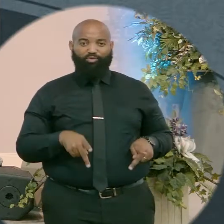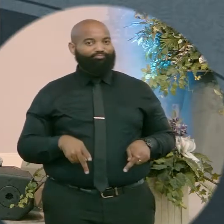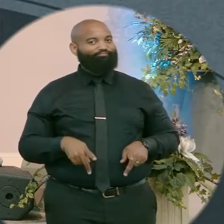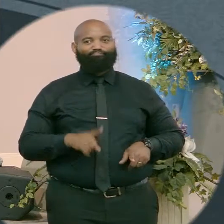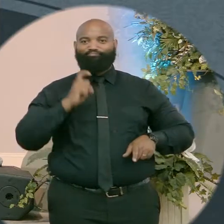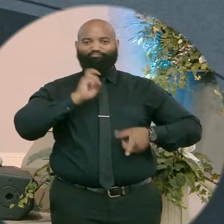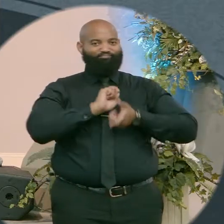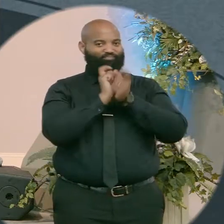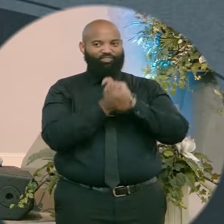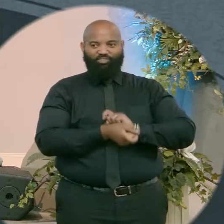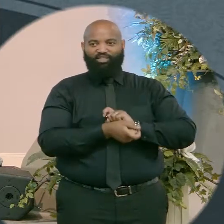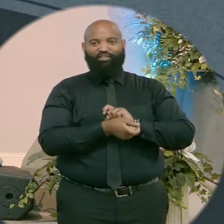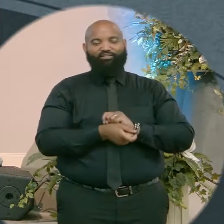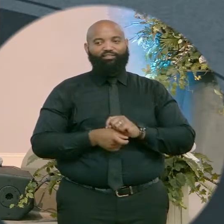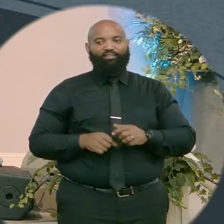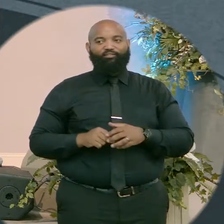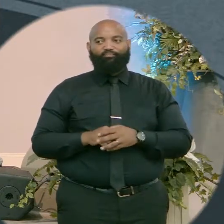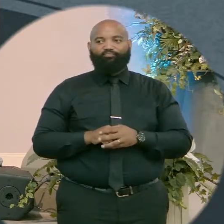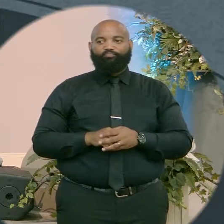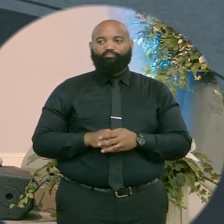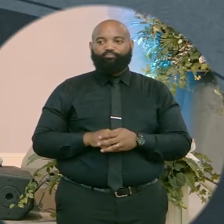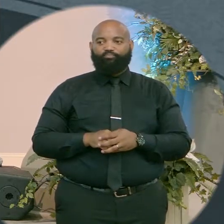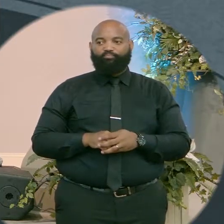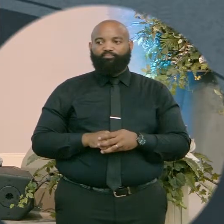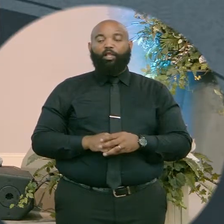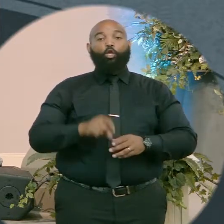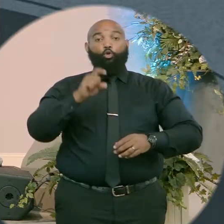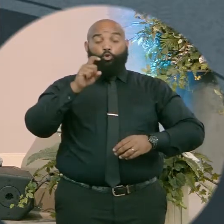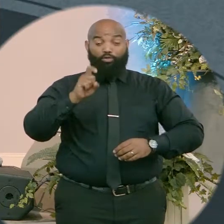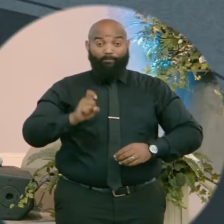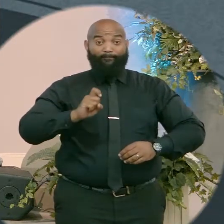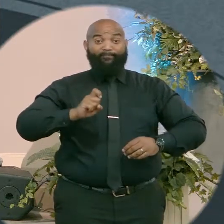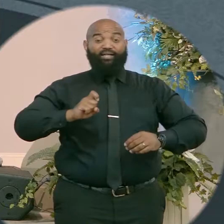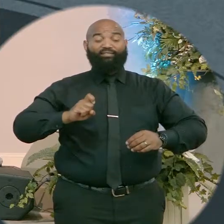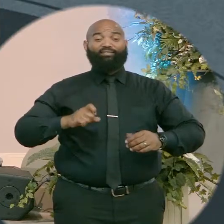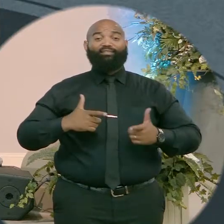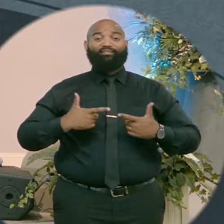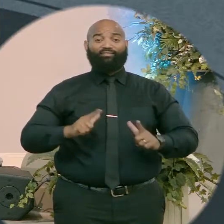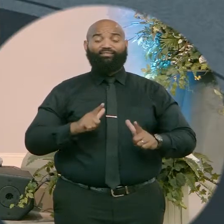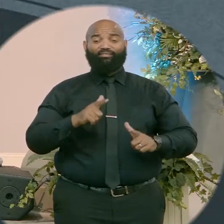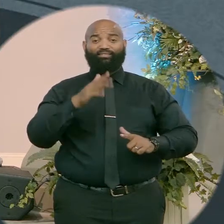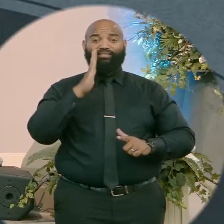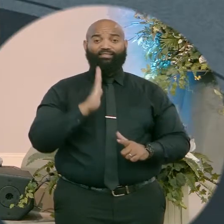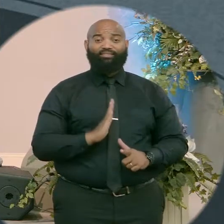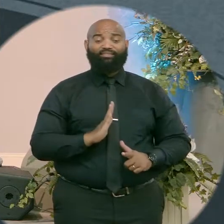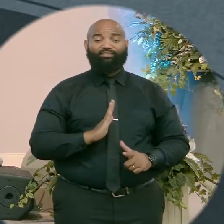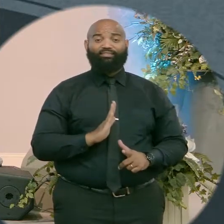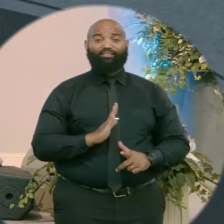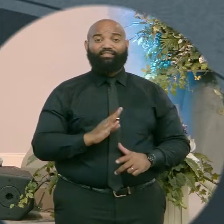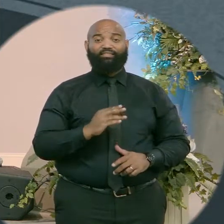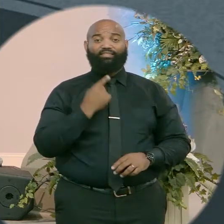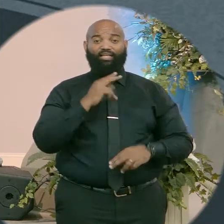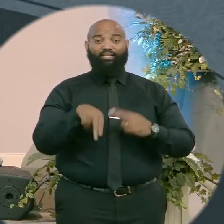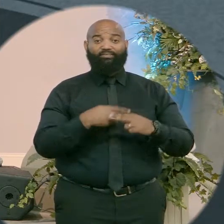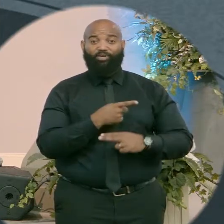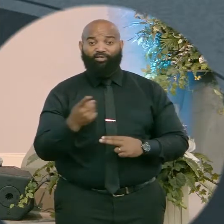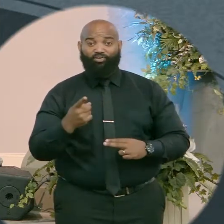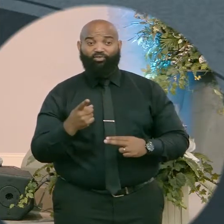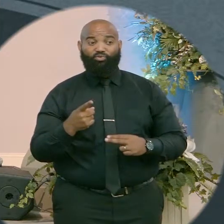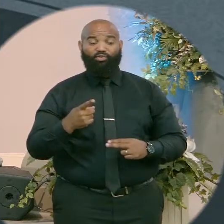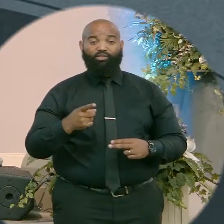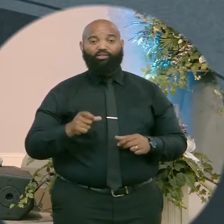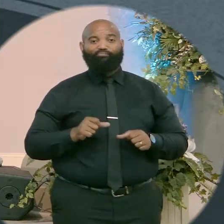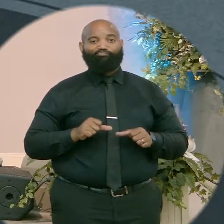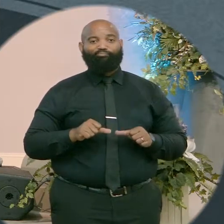And then you got to put on that belt of truth. And you think about this. You got to literally let what God says about you and who God says you are